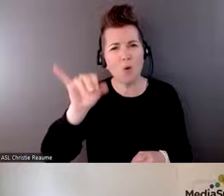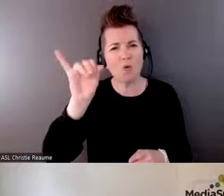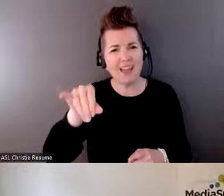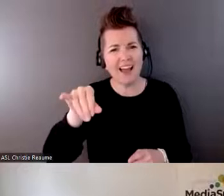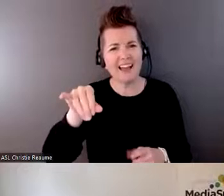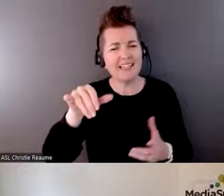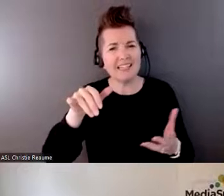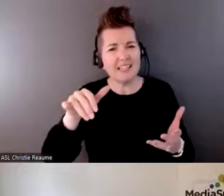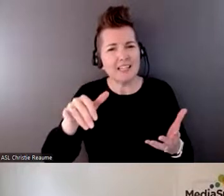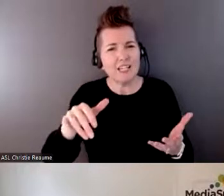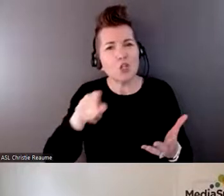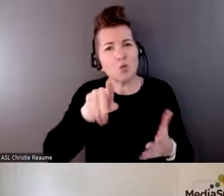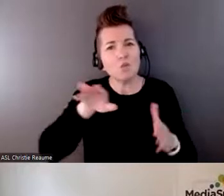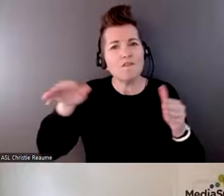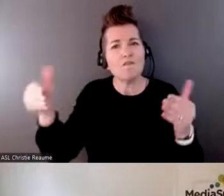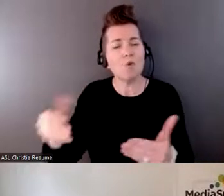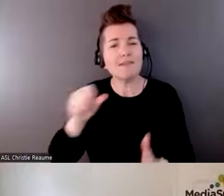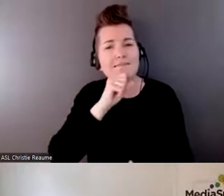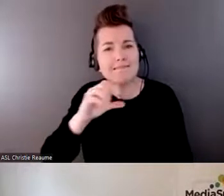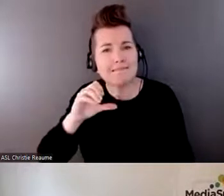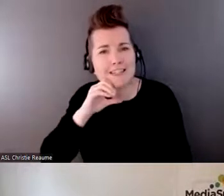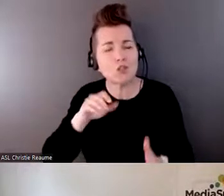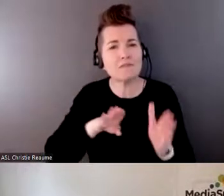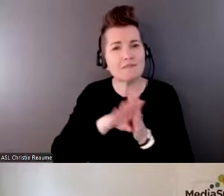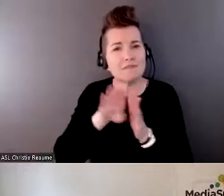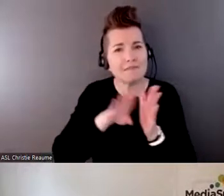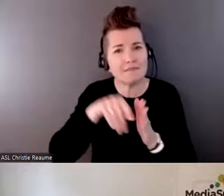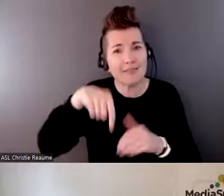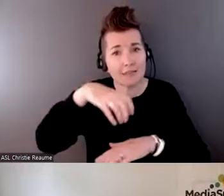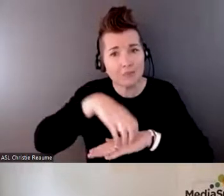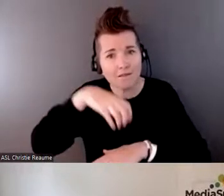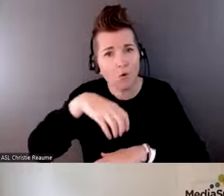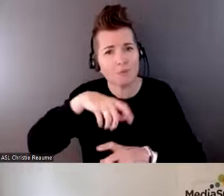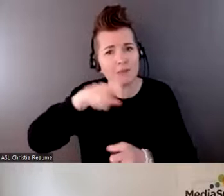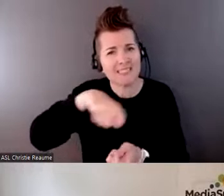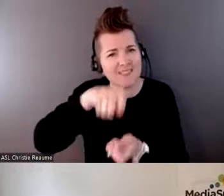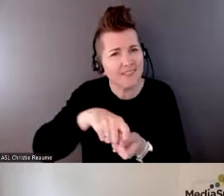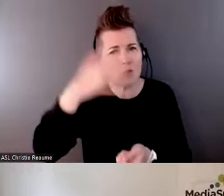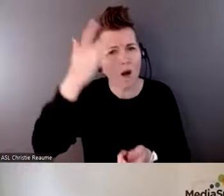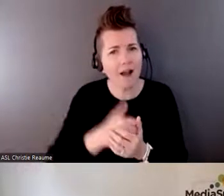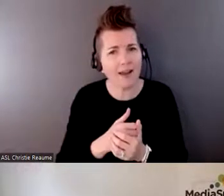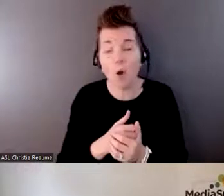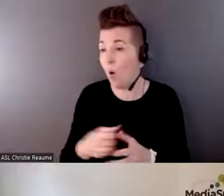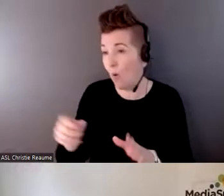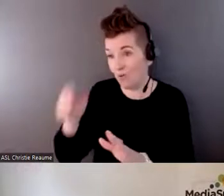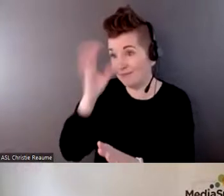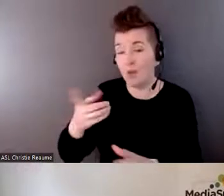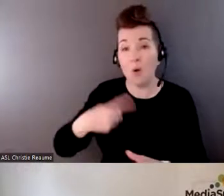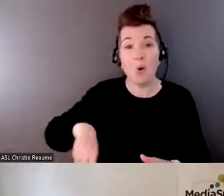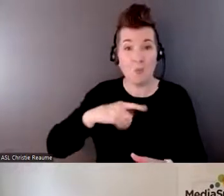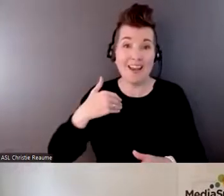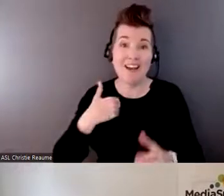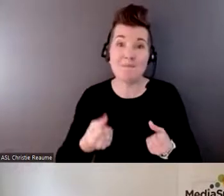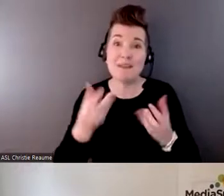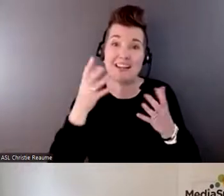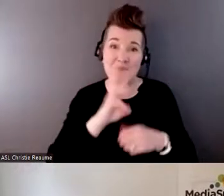on older people and develop this platform in particular? Yeah, we actually have several. So knowledgewise is one of them. It's